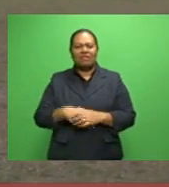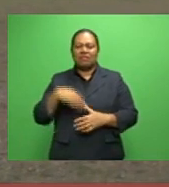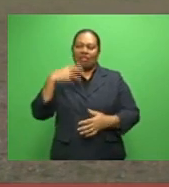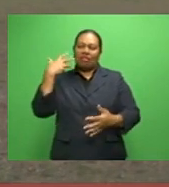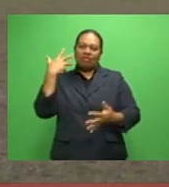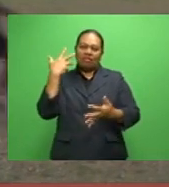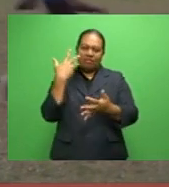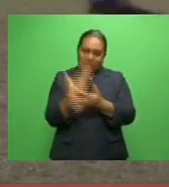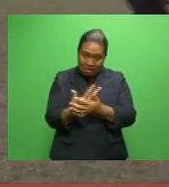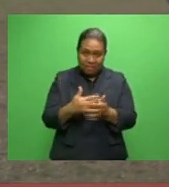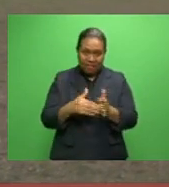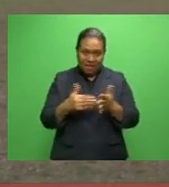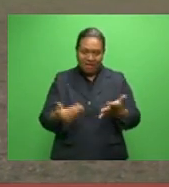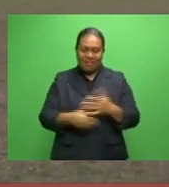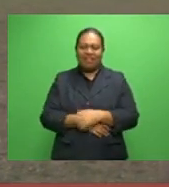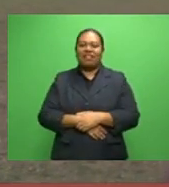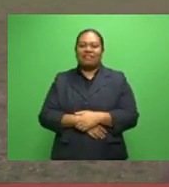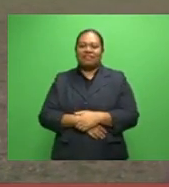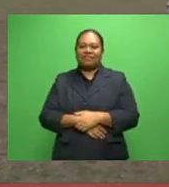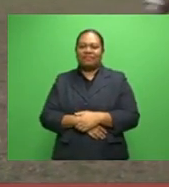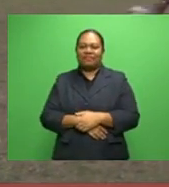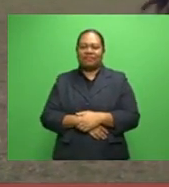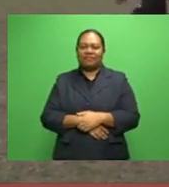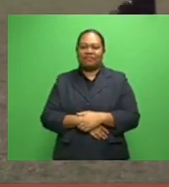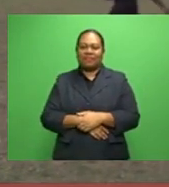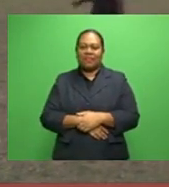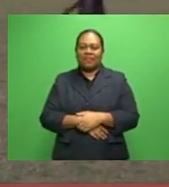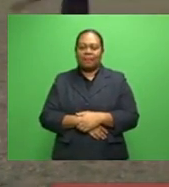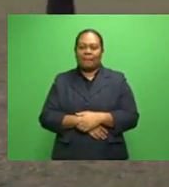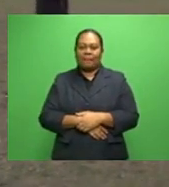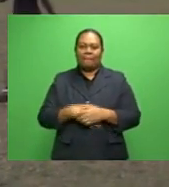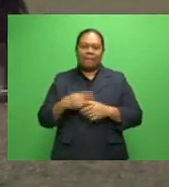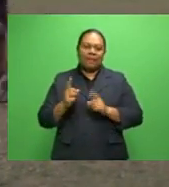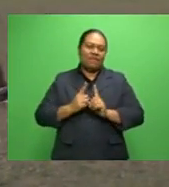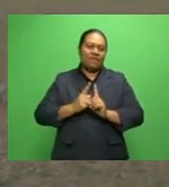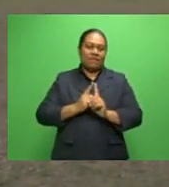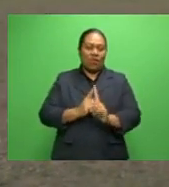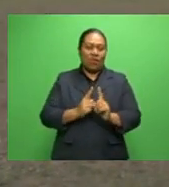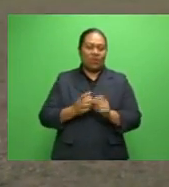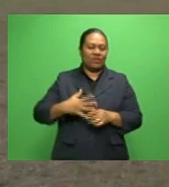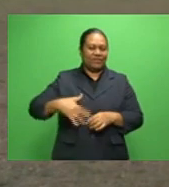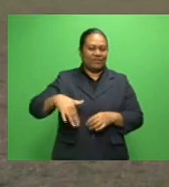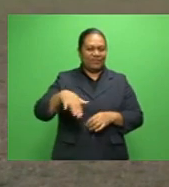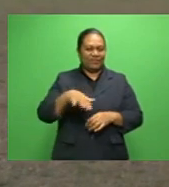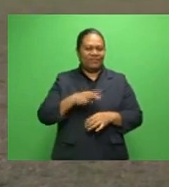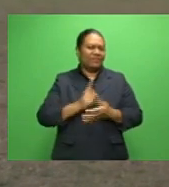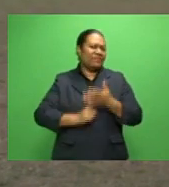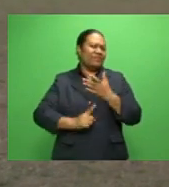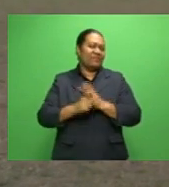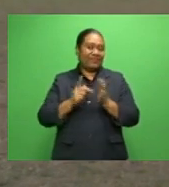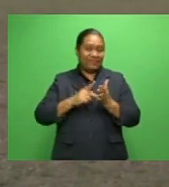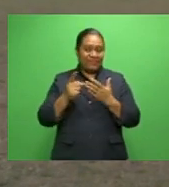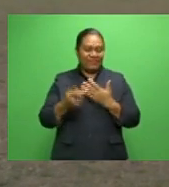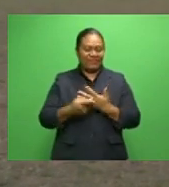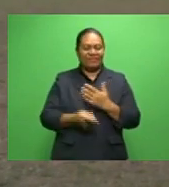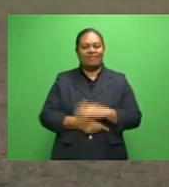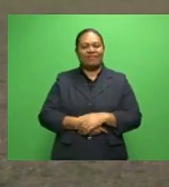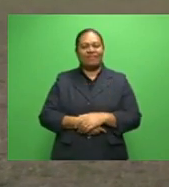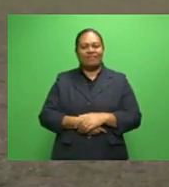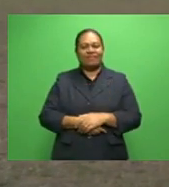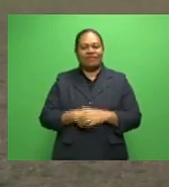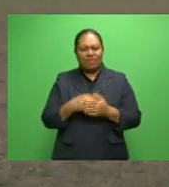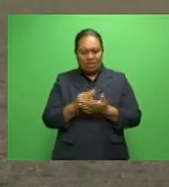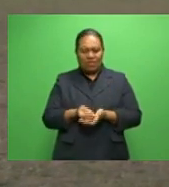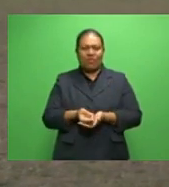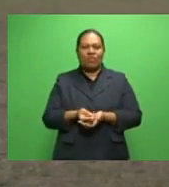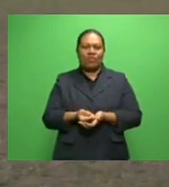been doing a surgery, and I've been following the rehab program, and I'm so happy to be